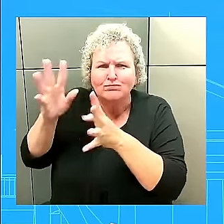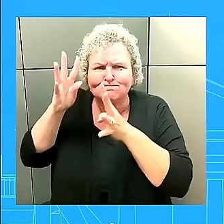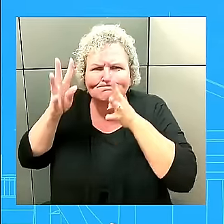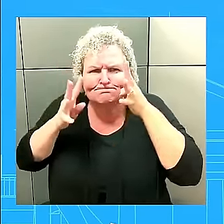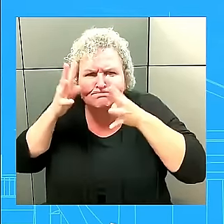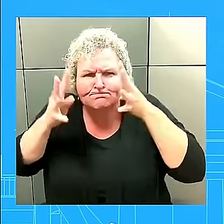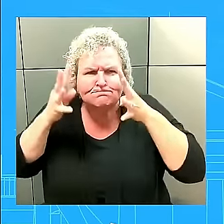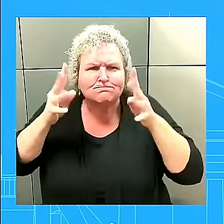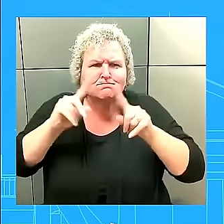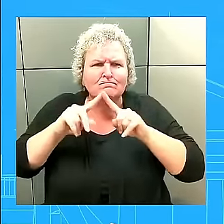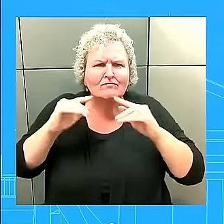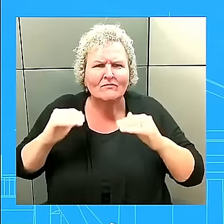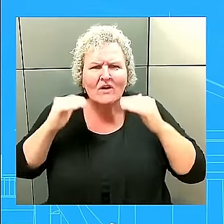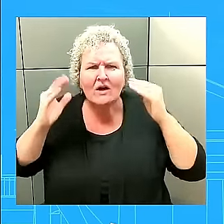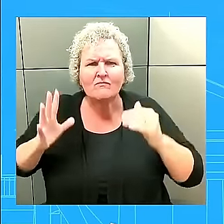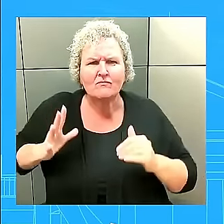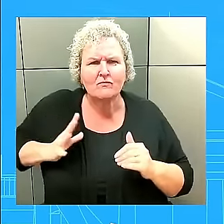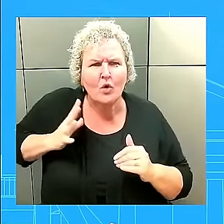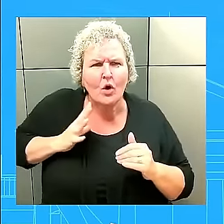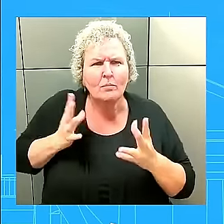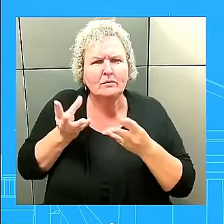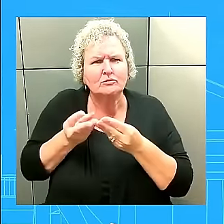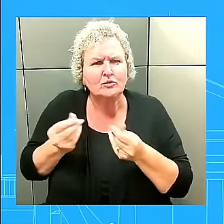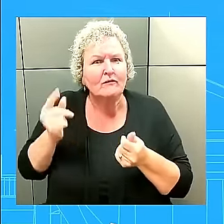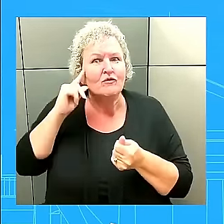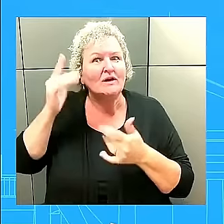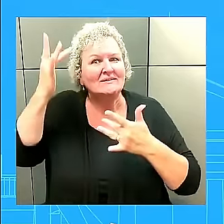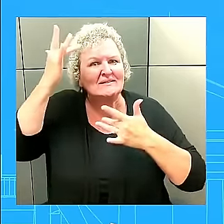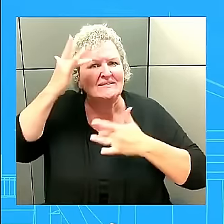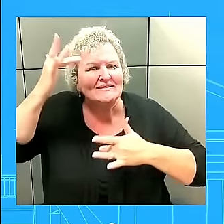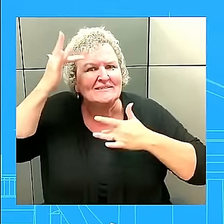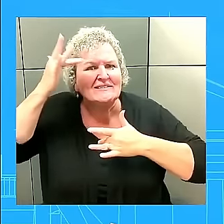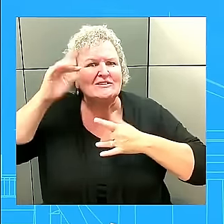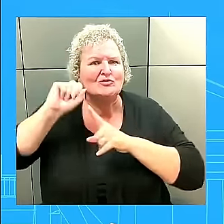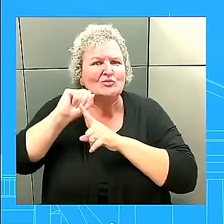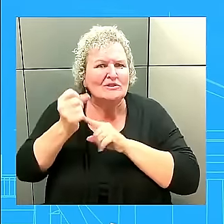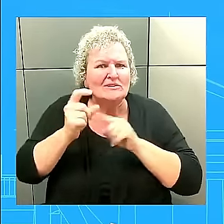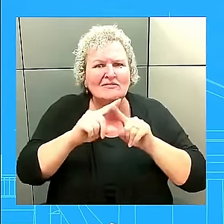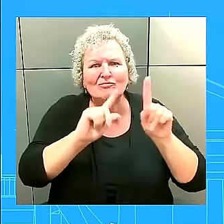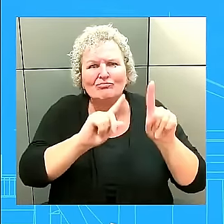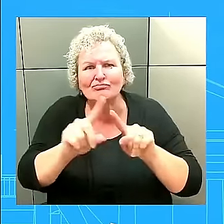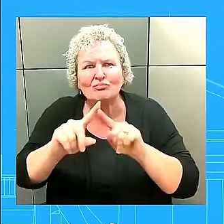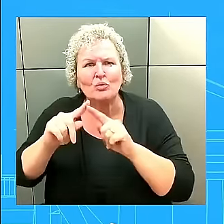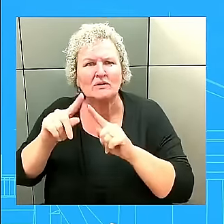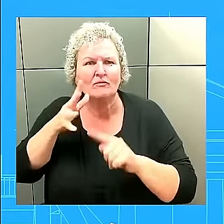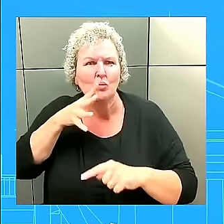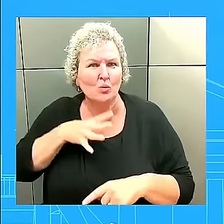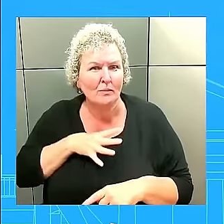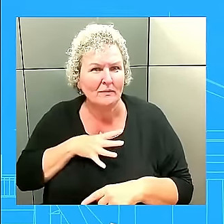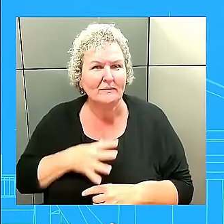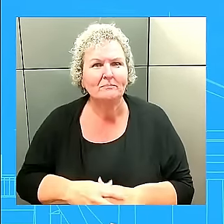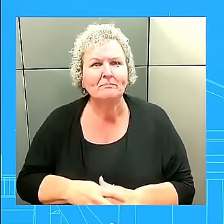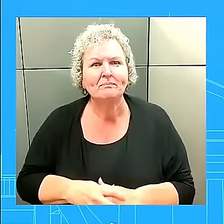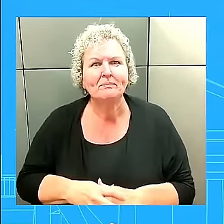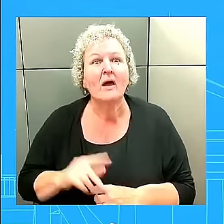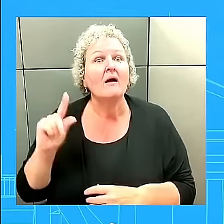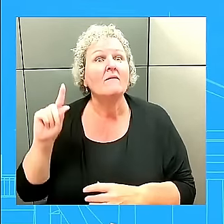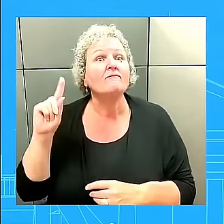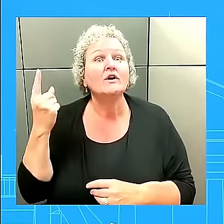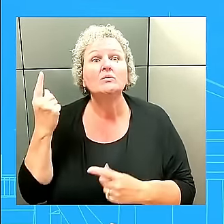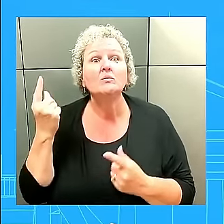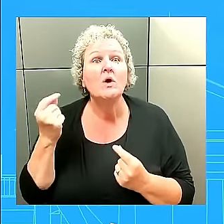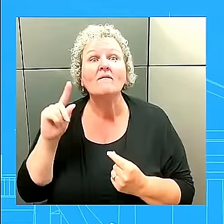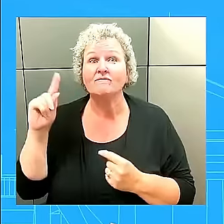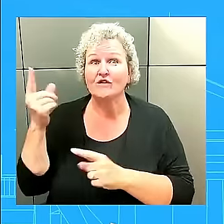In less than a year since the President and the First Lady launched the effort, the White House Initiative on Women's Health Research has